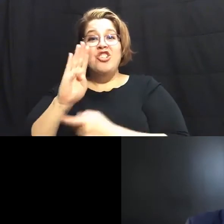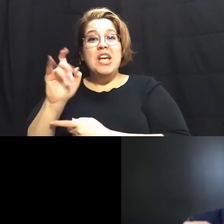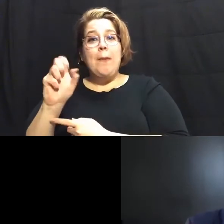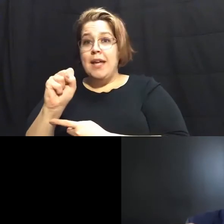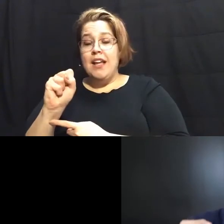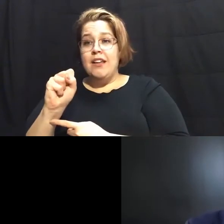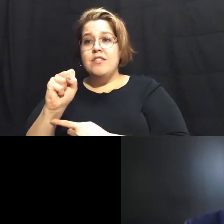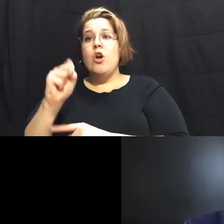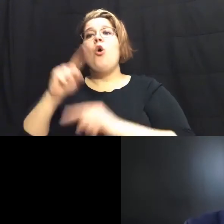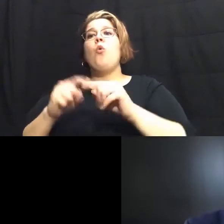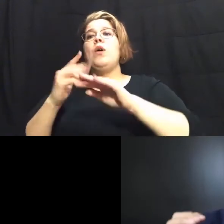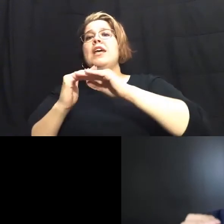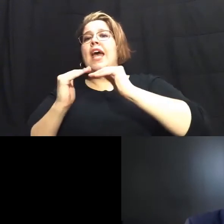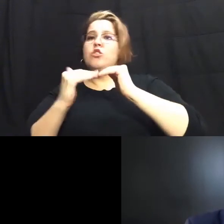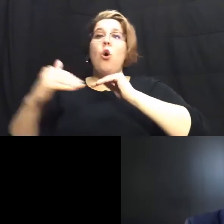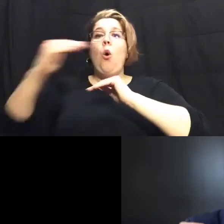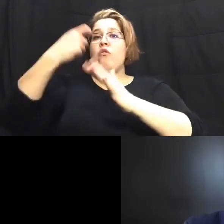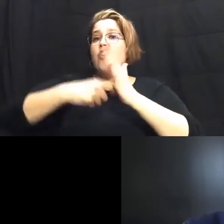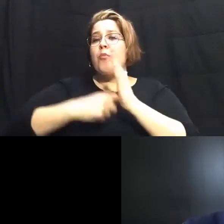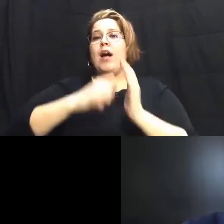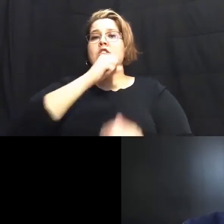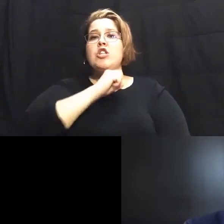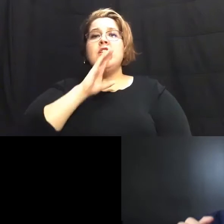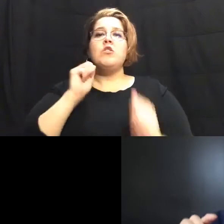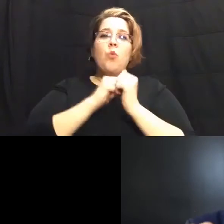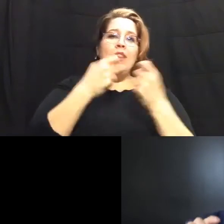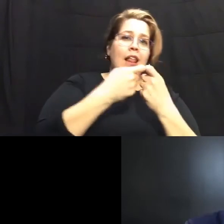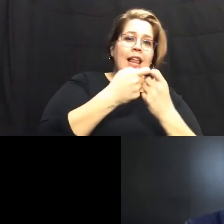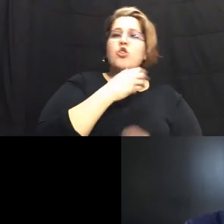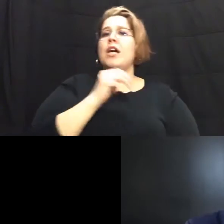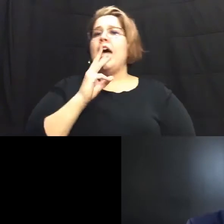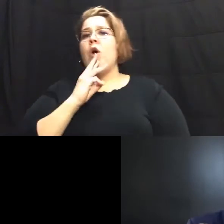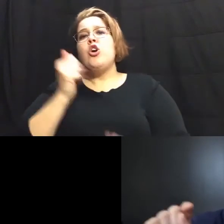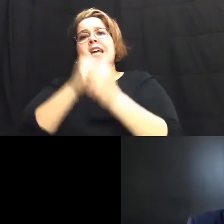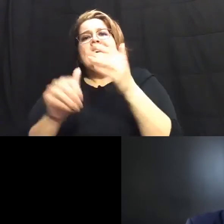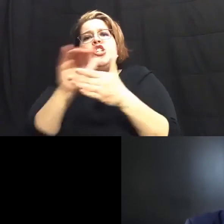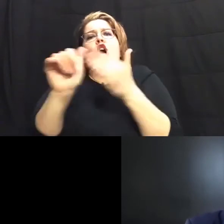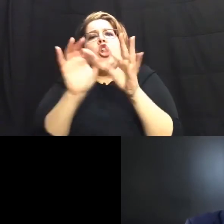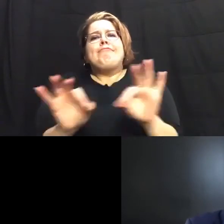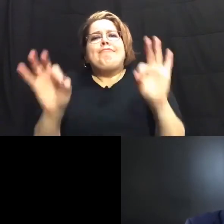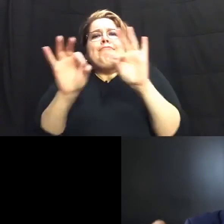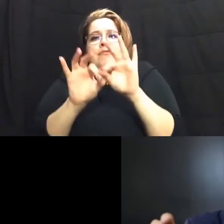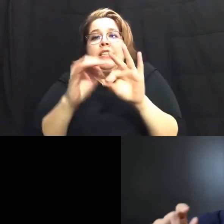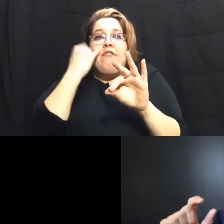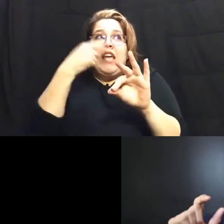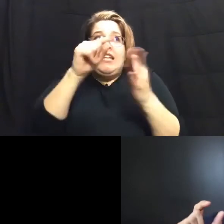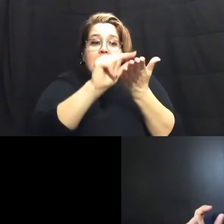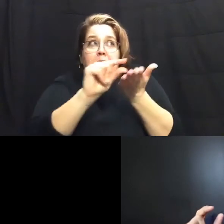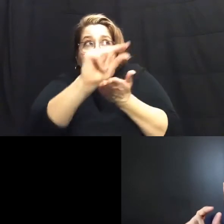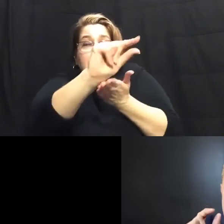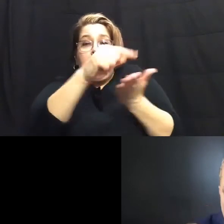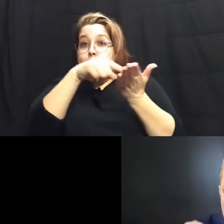overprice seniors with their electrical and water prices every dollar matters and if they got to make a payment to their to their